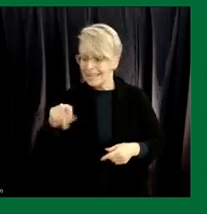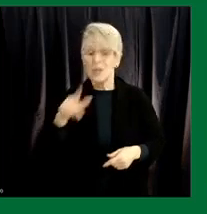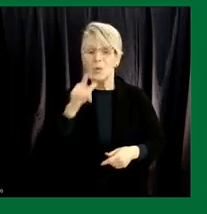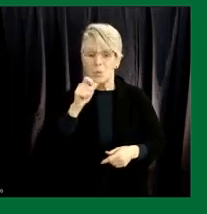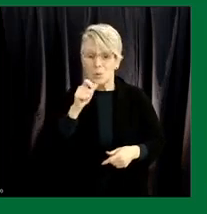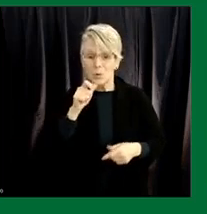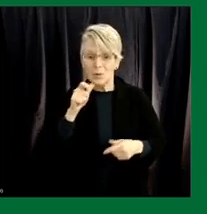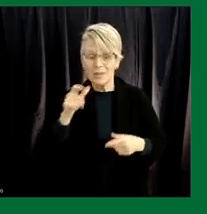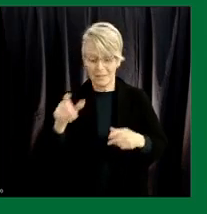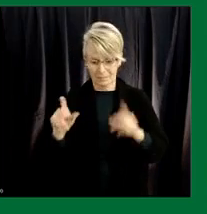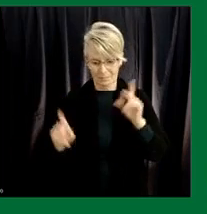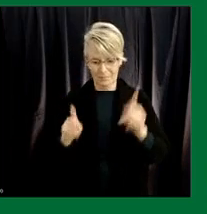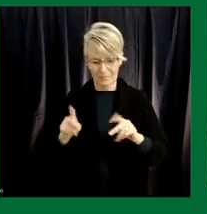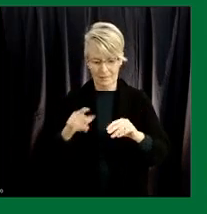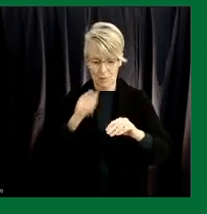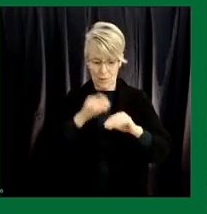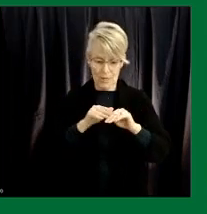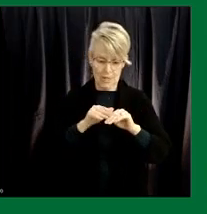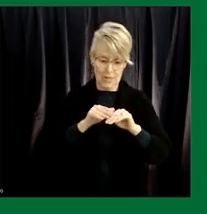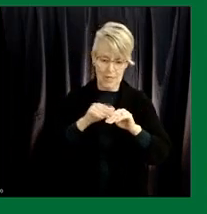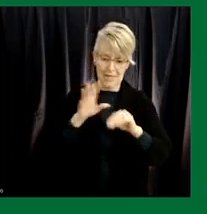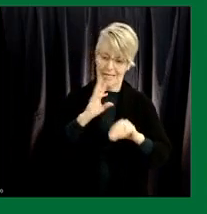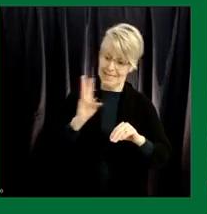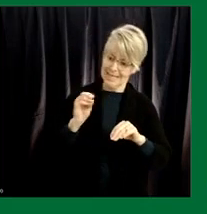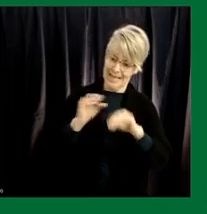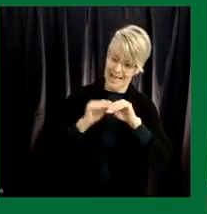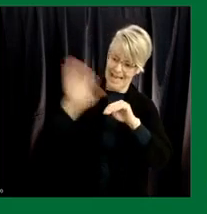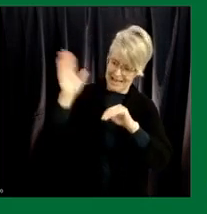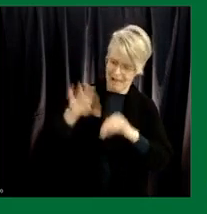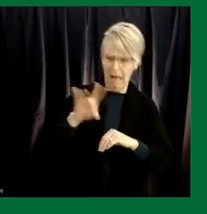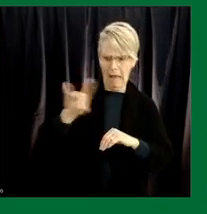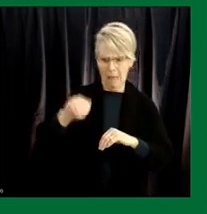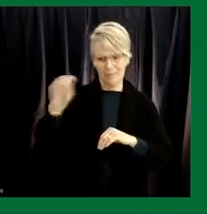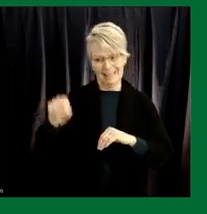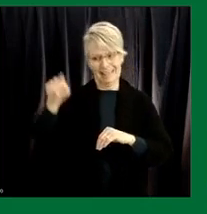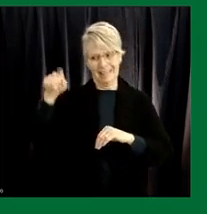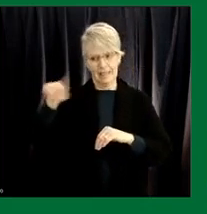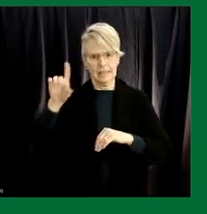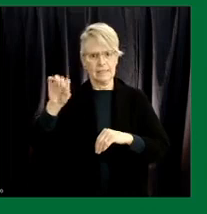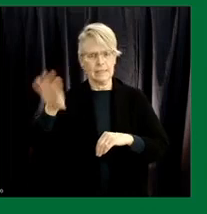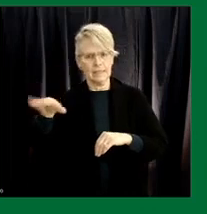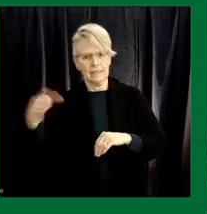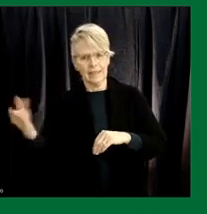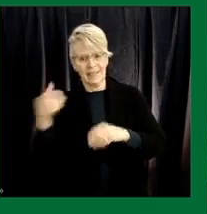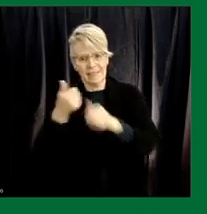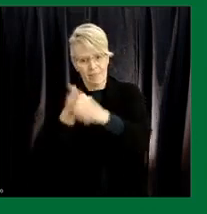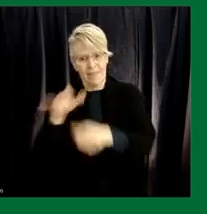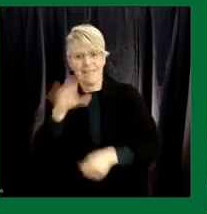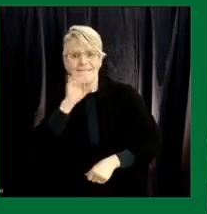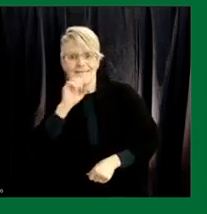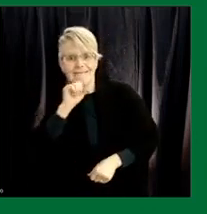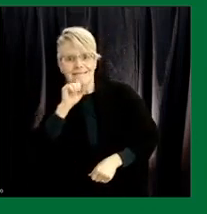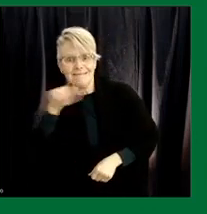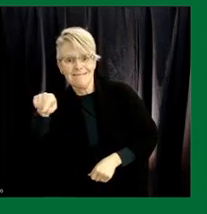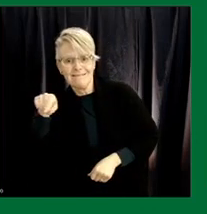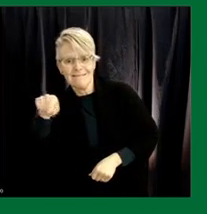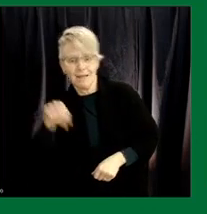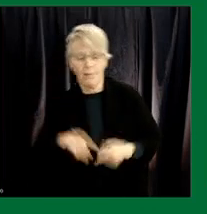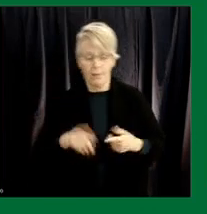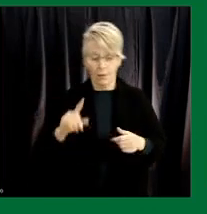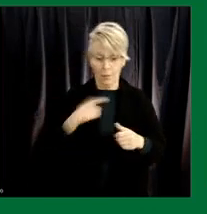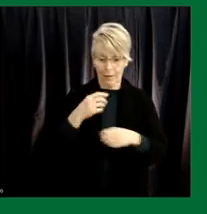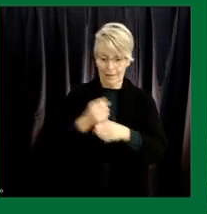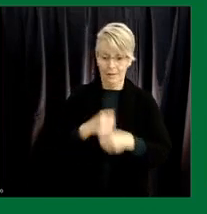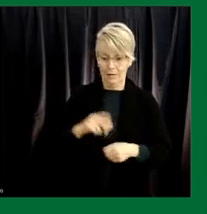originate with people that are over 60 years of age so 400 000 doses we need for that phase one we will only receive in the first